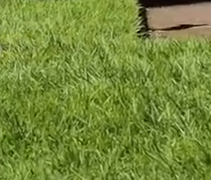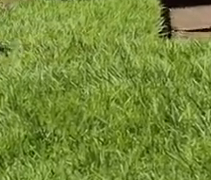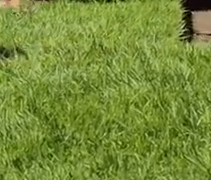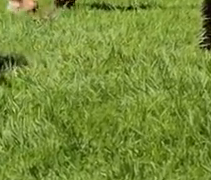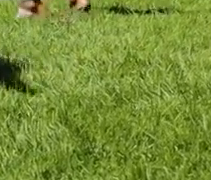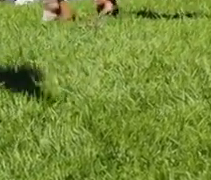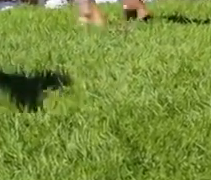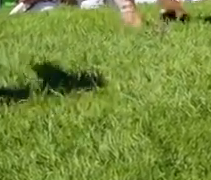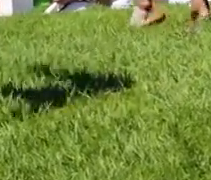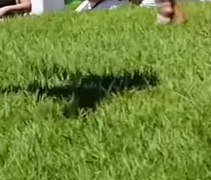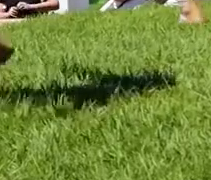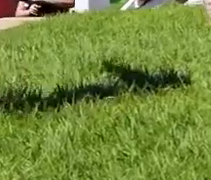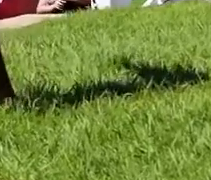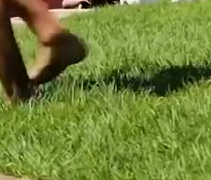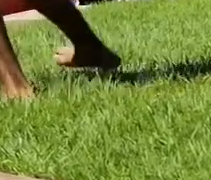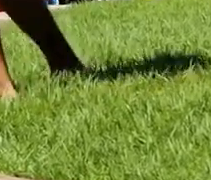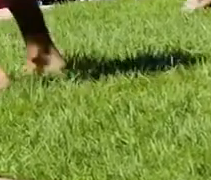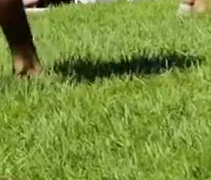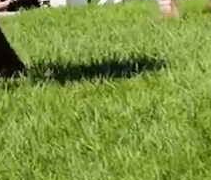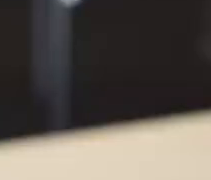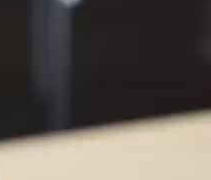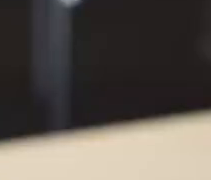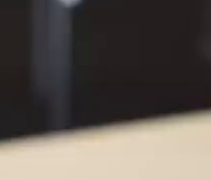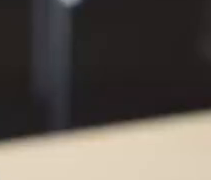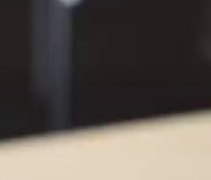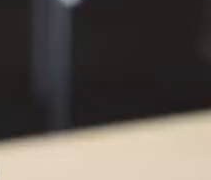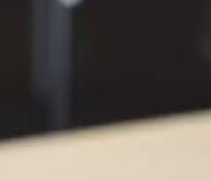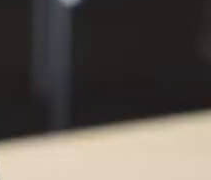we come together as one Sydney with many peoples.